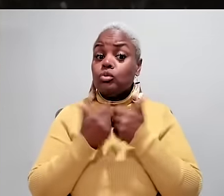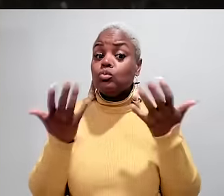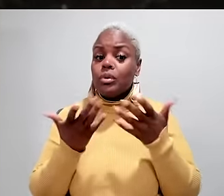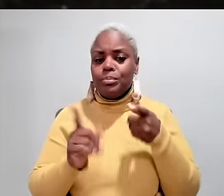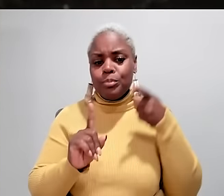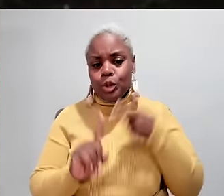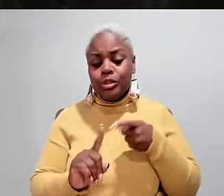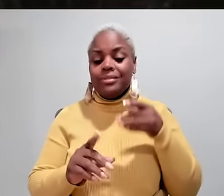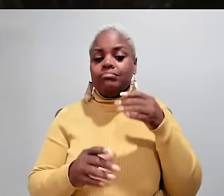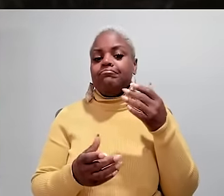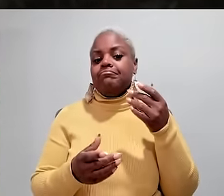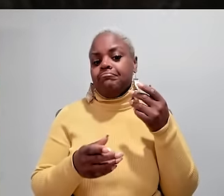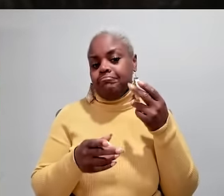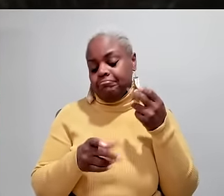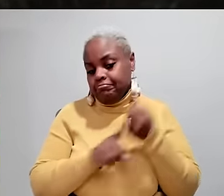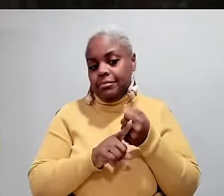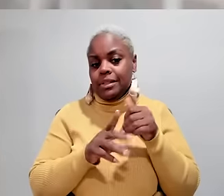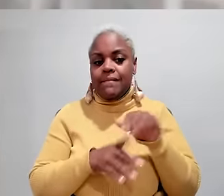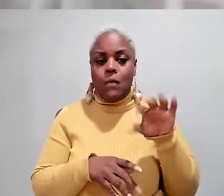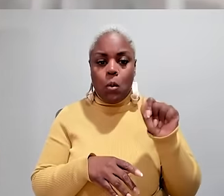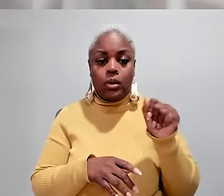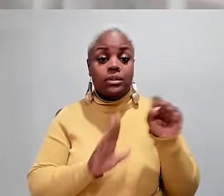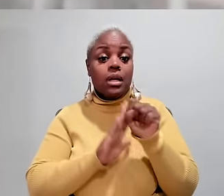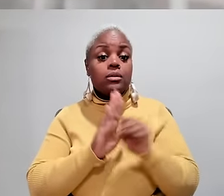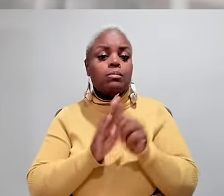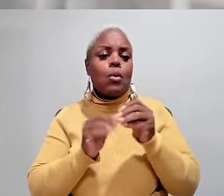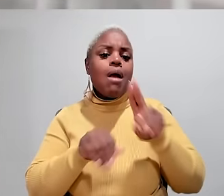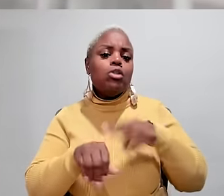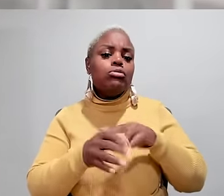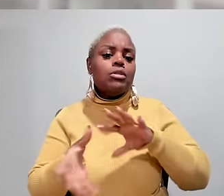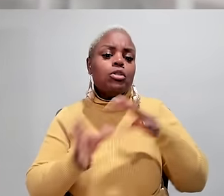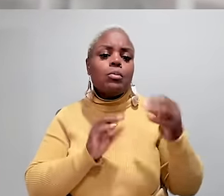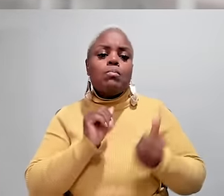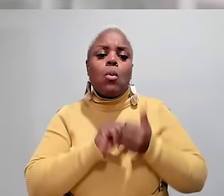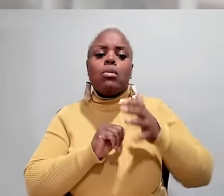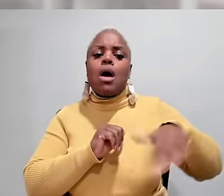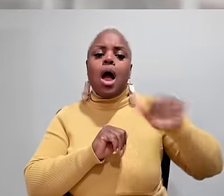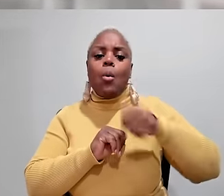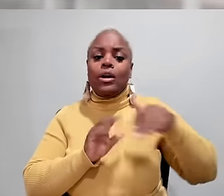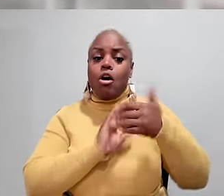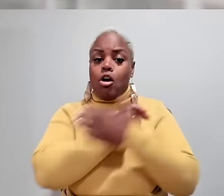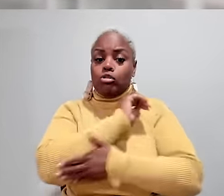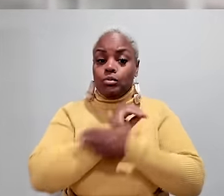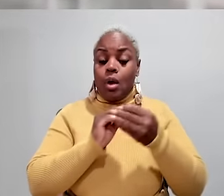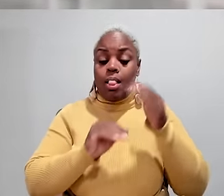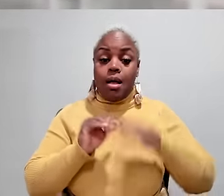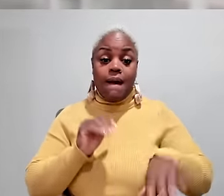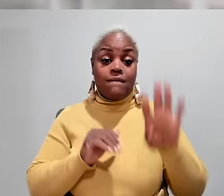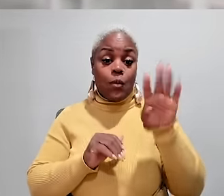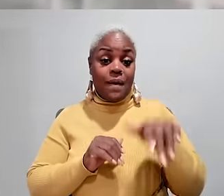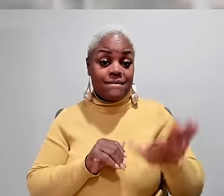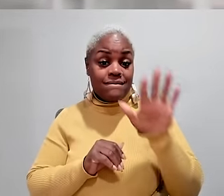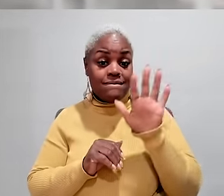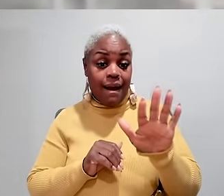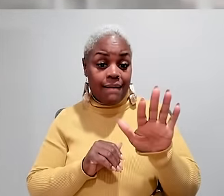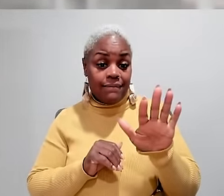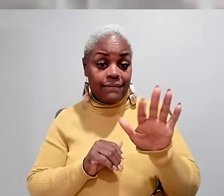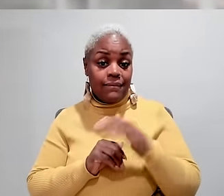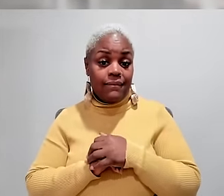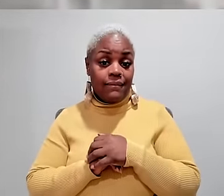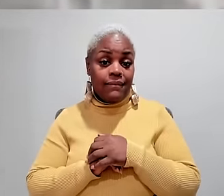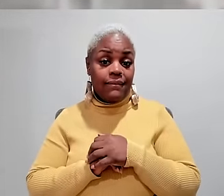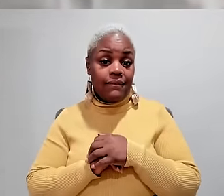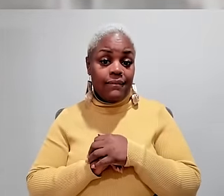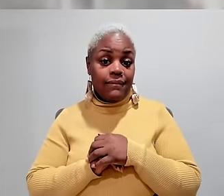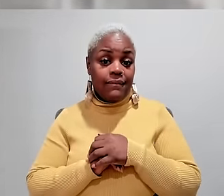need. JUDY challenges can be particularly acute in Florida, a state with more natural disasters than almost